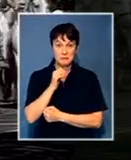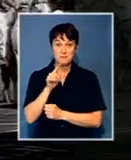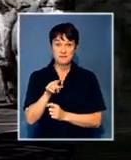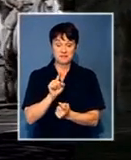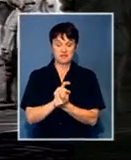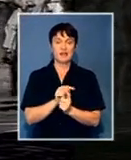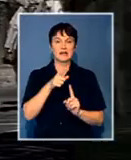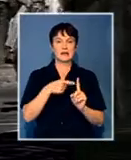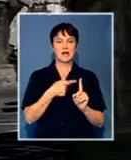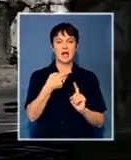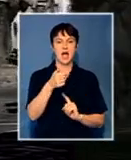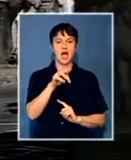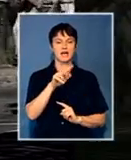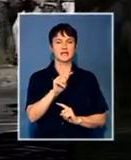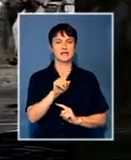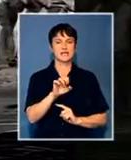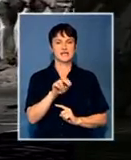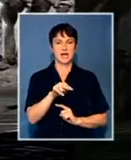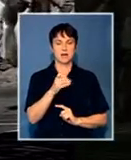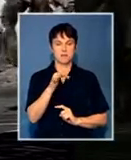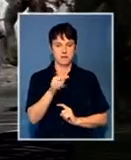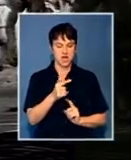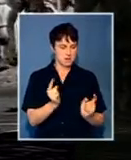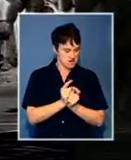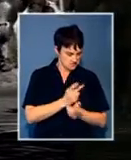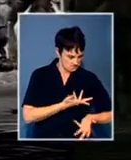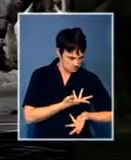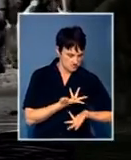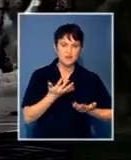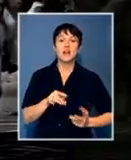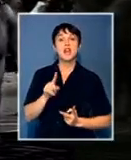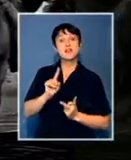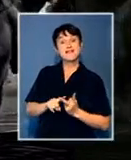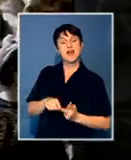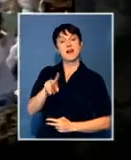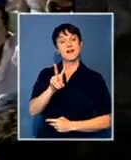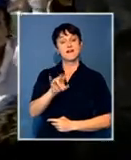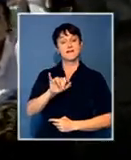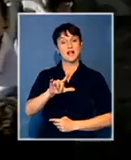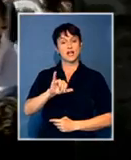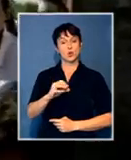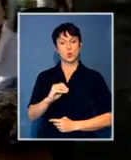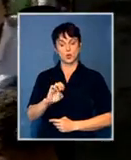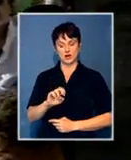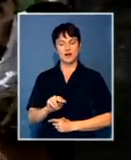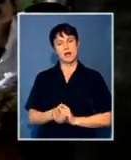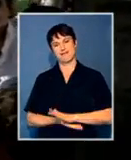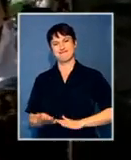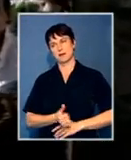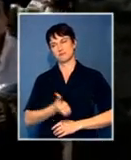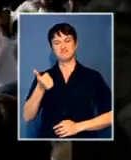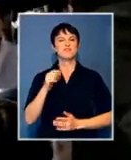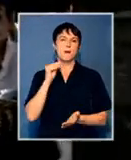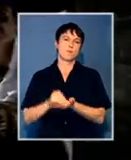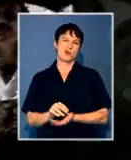Hudsonberg, halfway down the street, General Felyun turned back to attend to other appointments for the day. Members of the